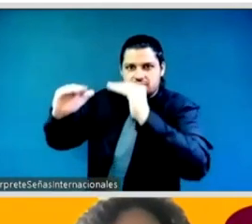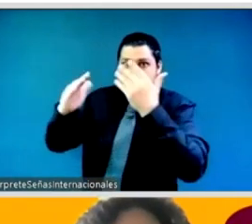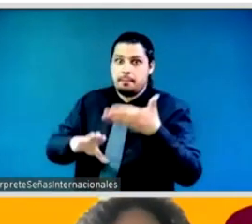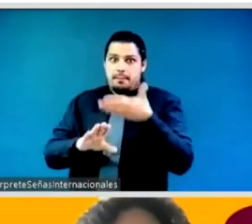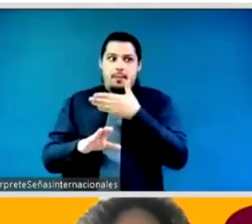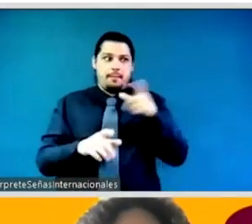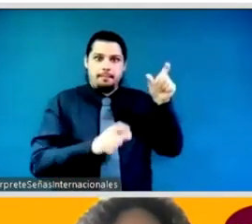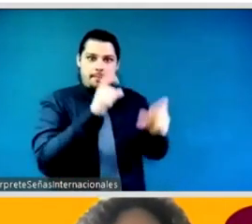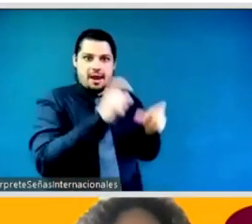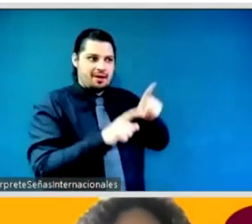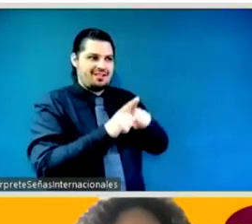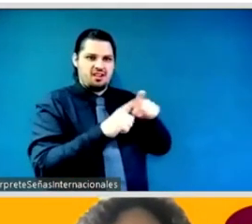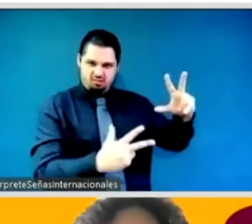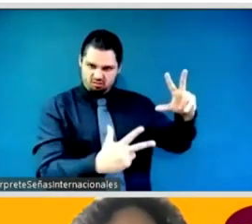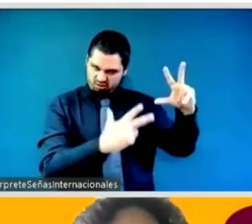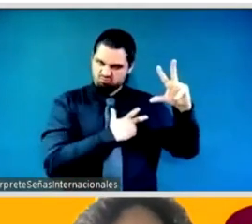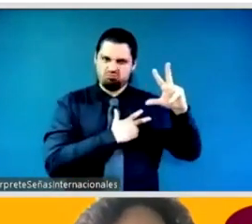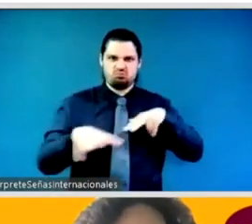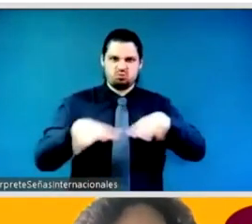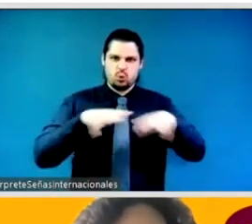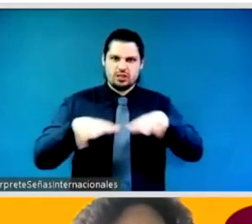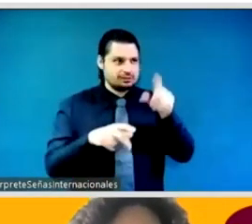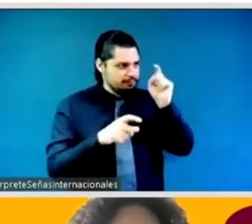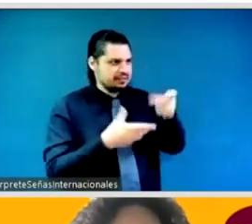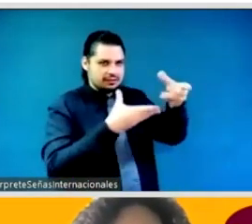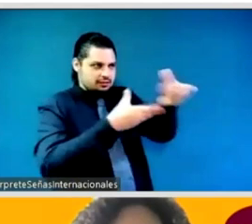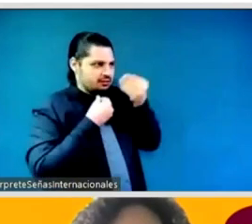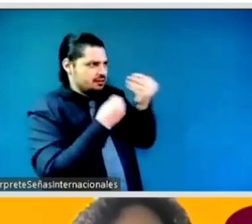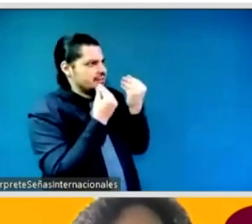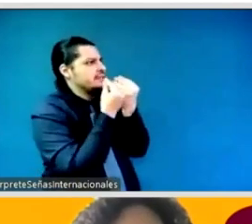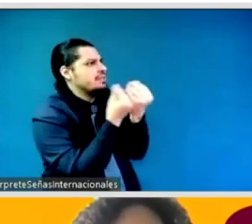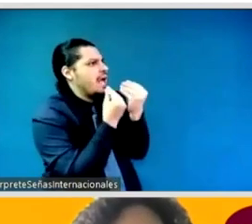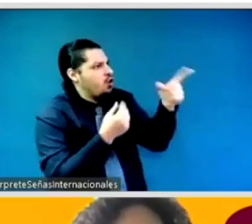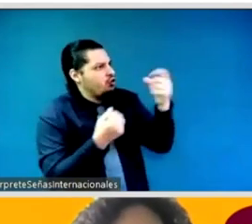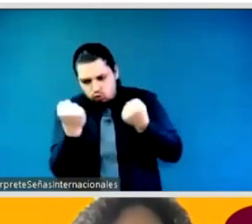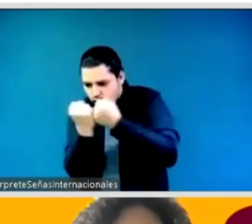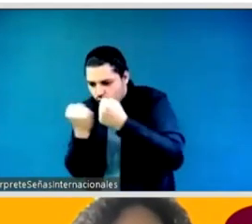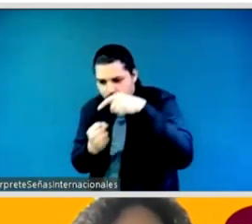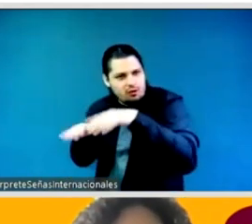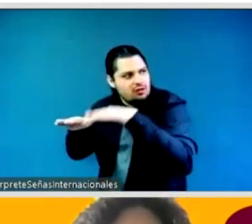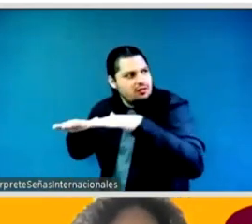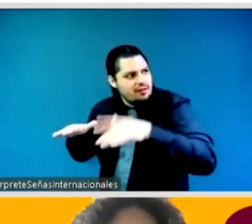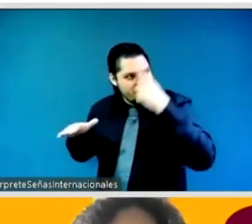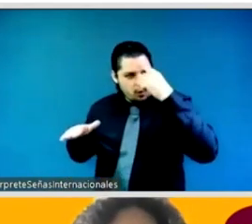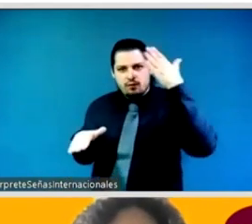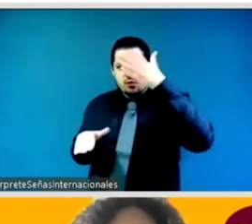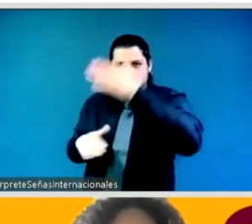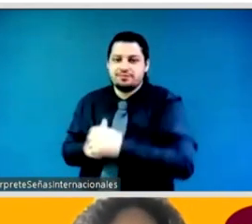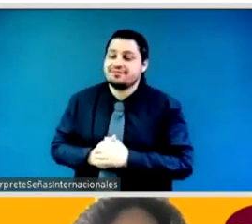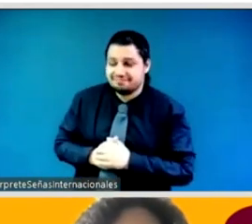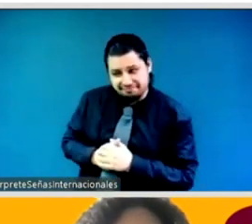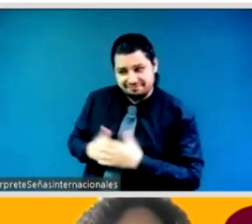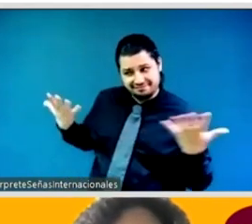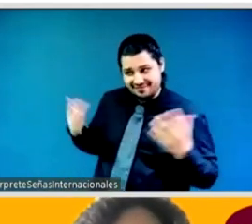yes um so what does it mean to be a commitment maker what can you do i think um this is really